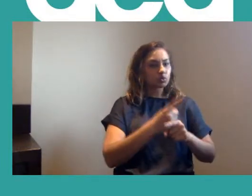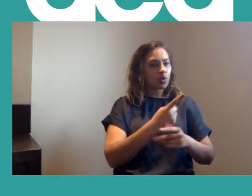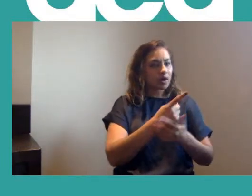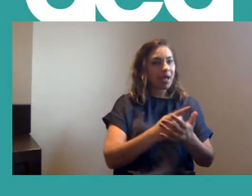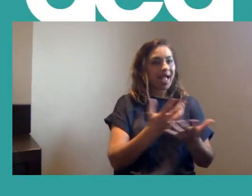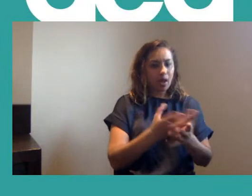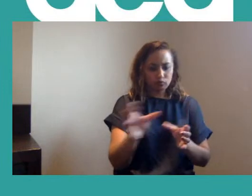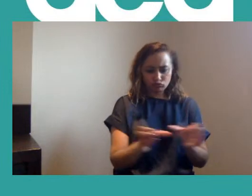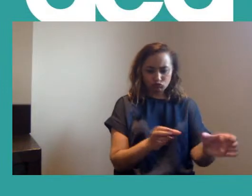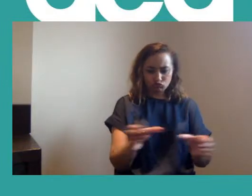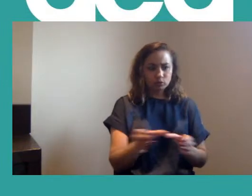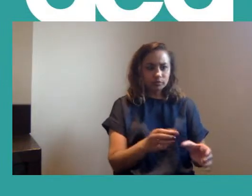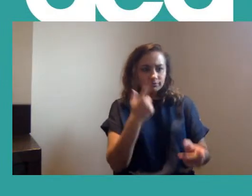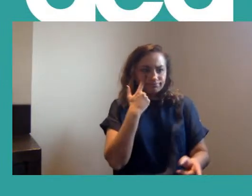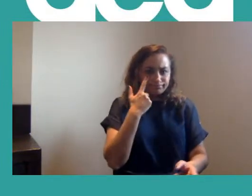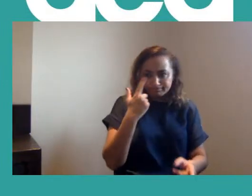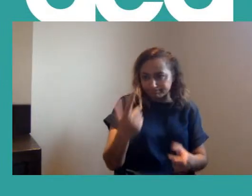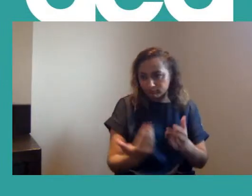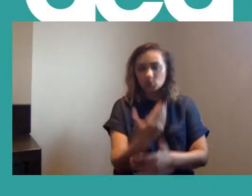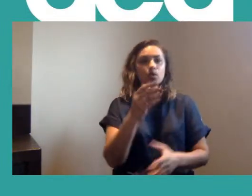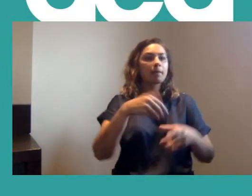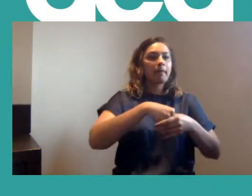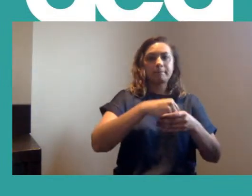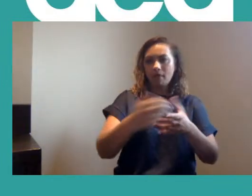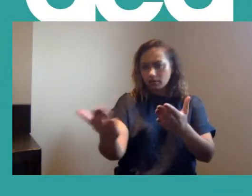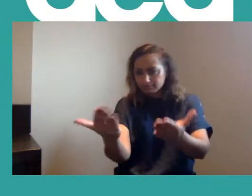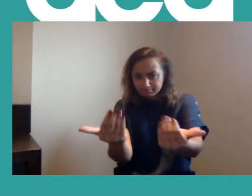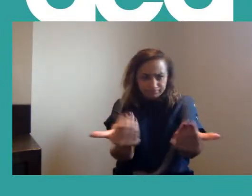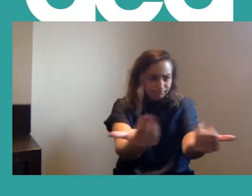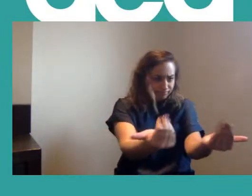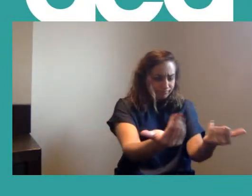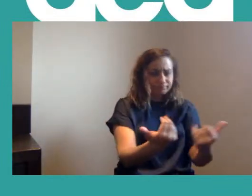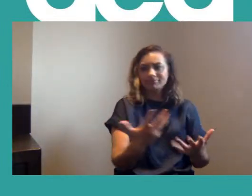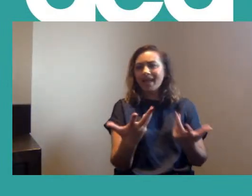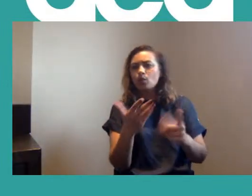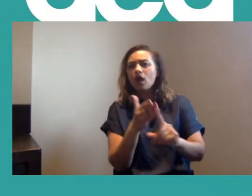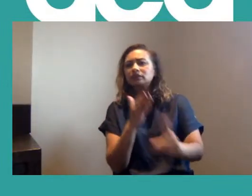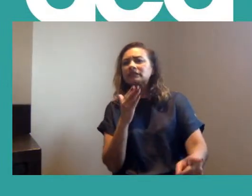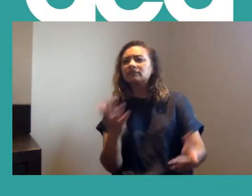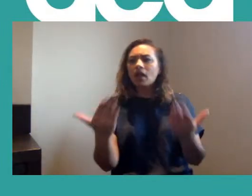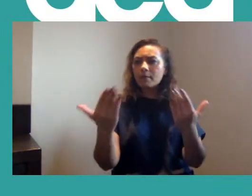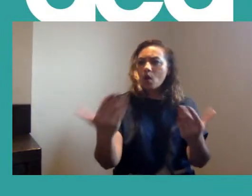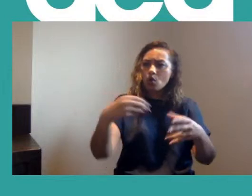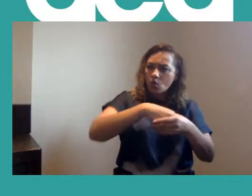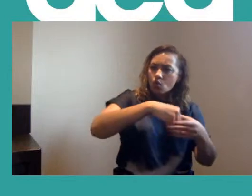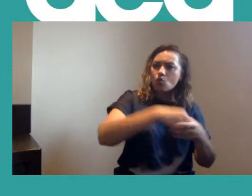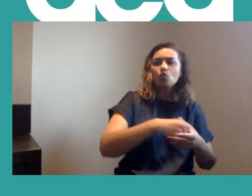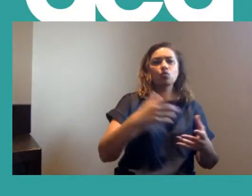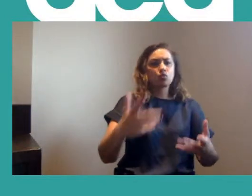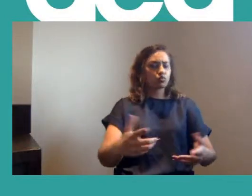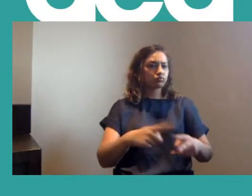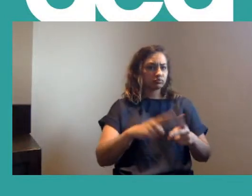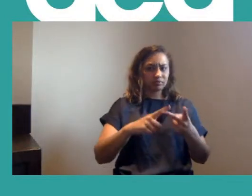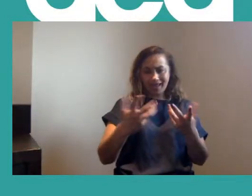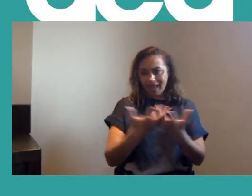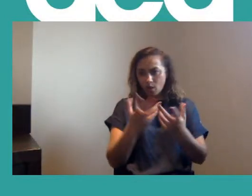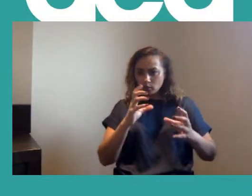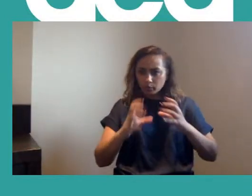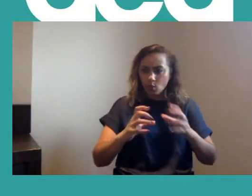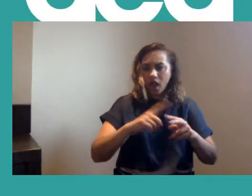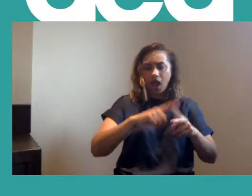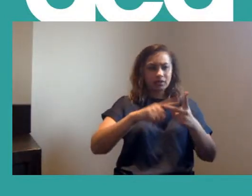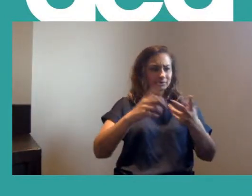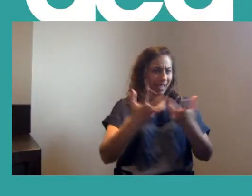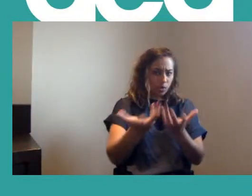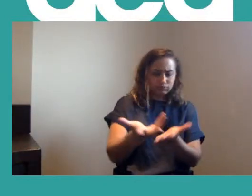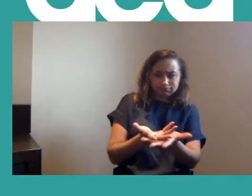recruit new members, how you bring people in, how you identify things that people care about, and how you communicate that